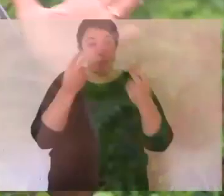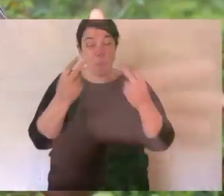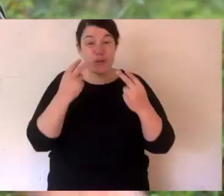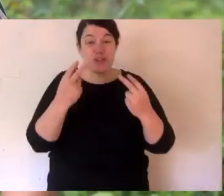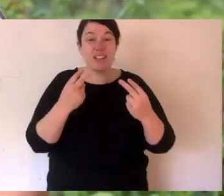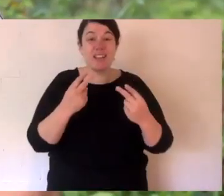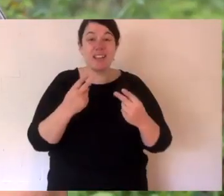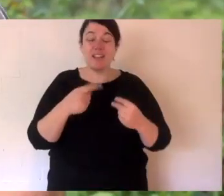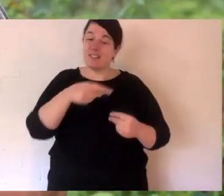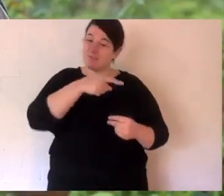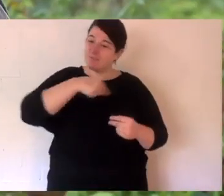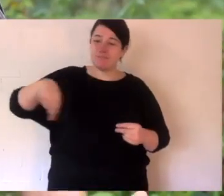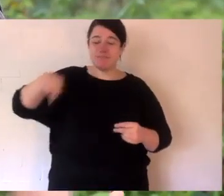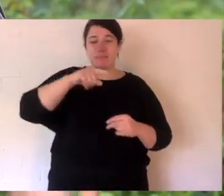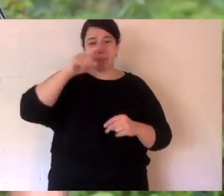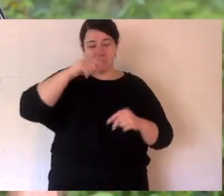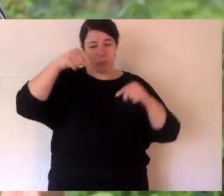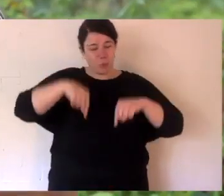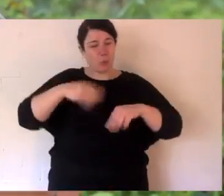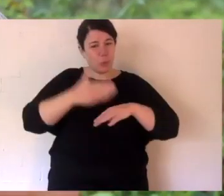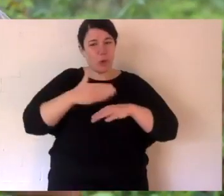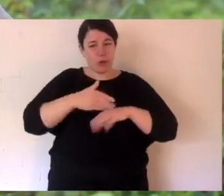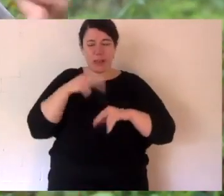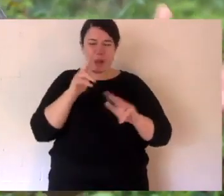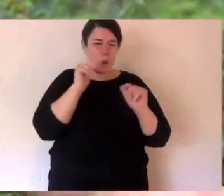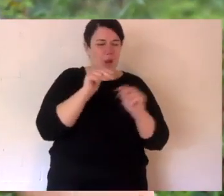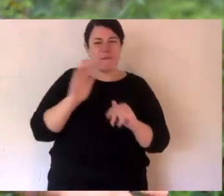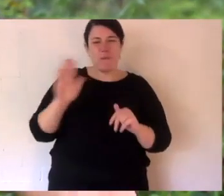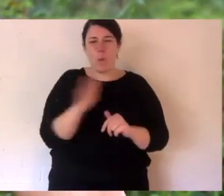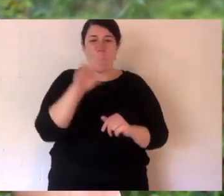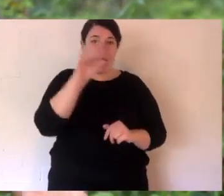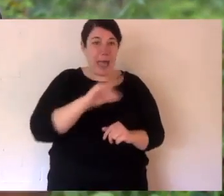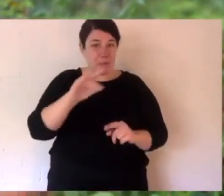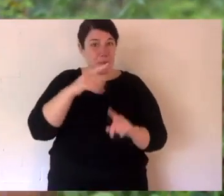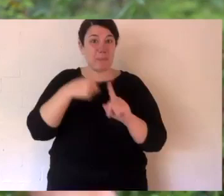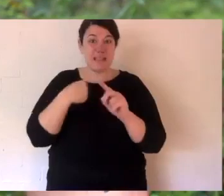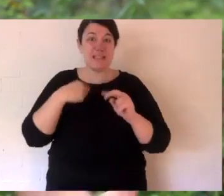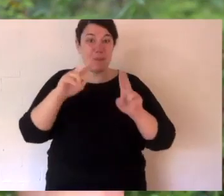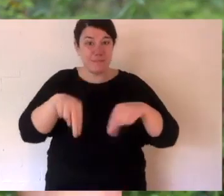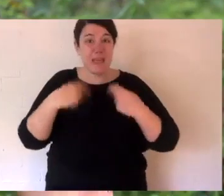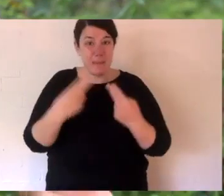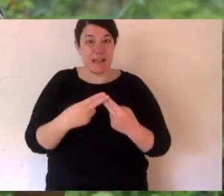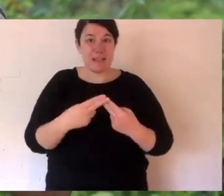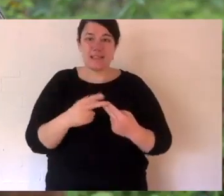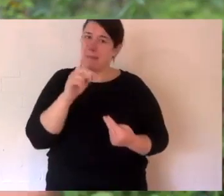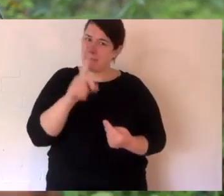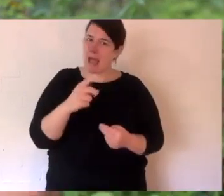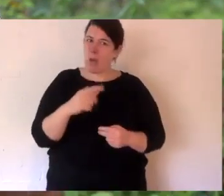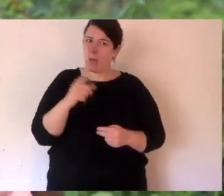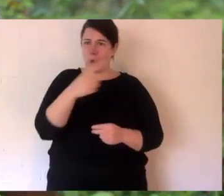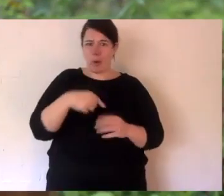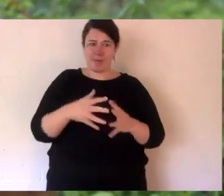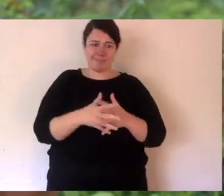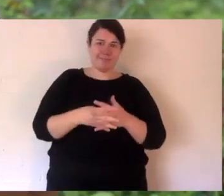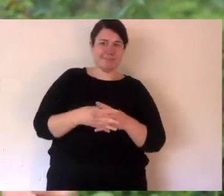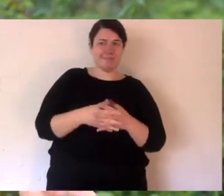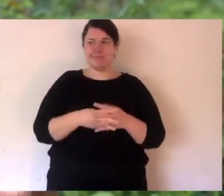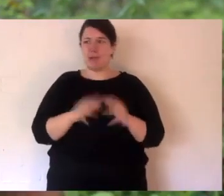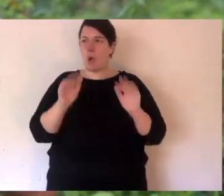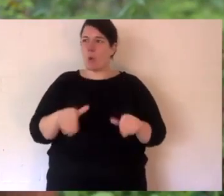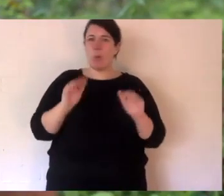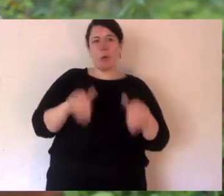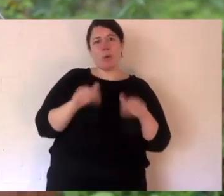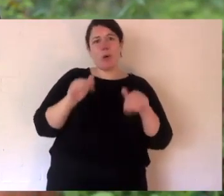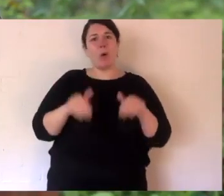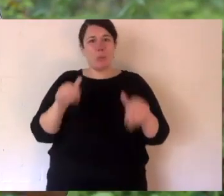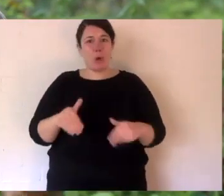Thanks for watching everyone. The Keepers and I are looking after all of our animals and our families, but we all have a bit of extra time at the